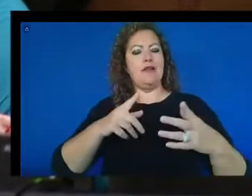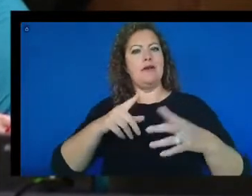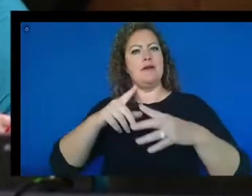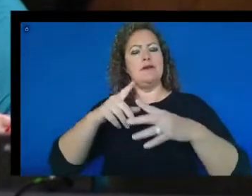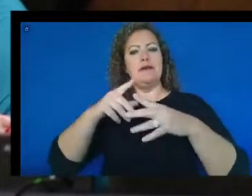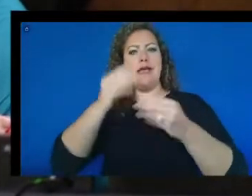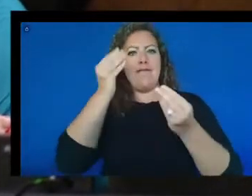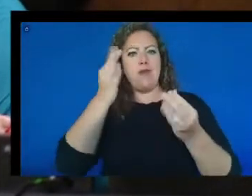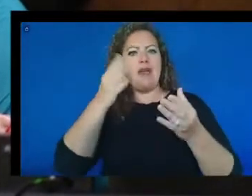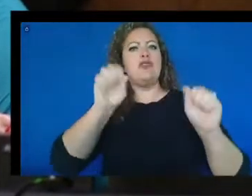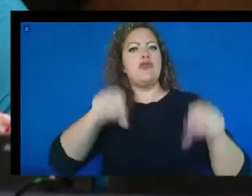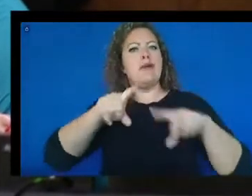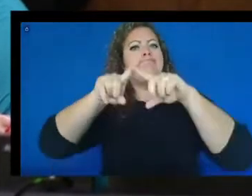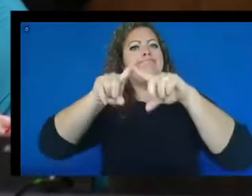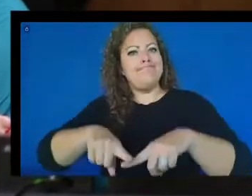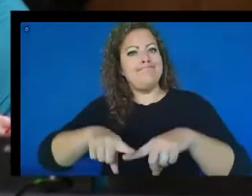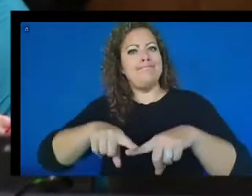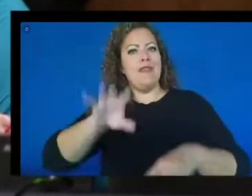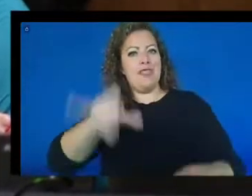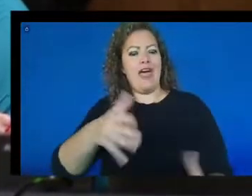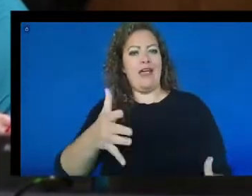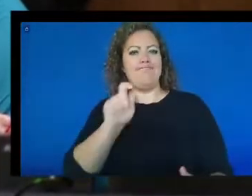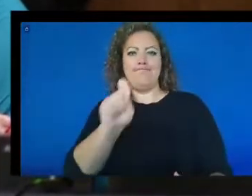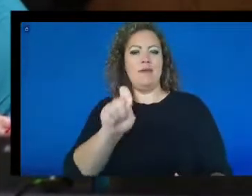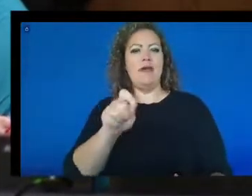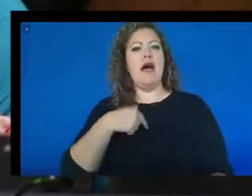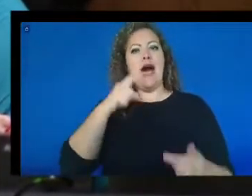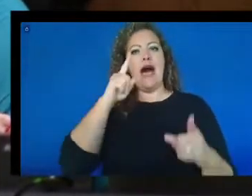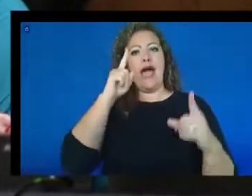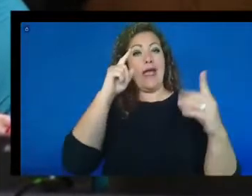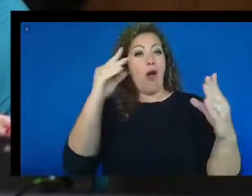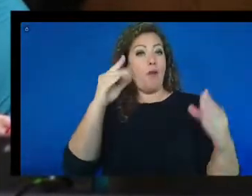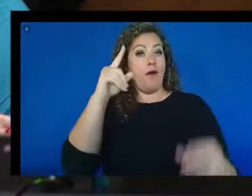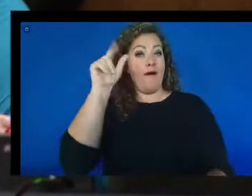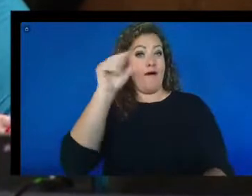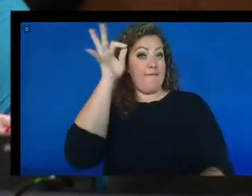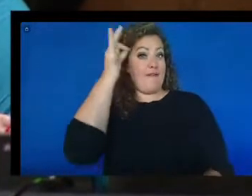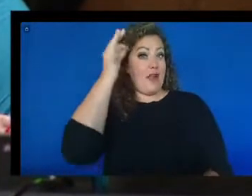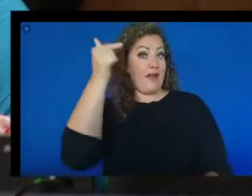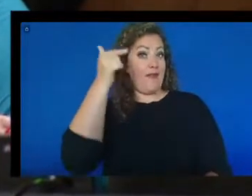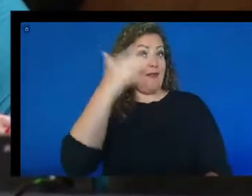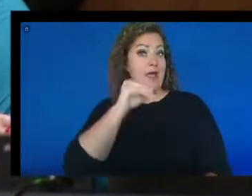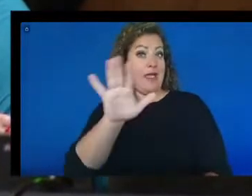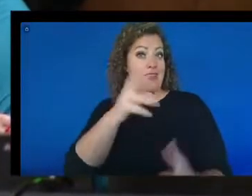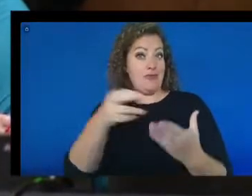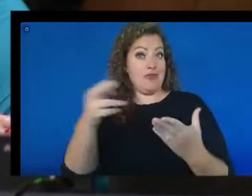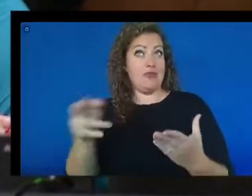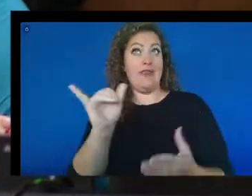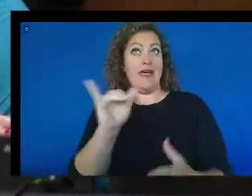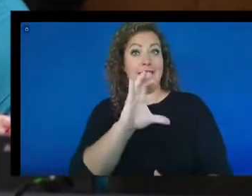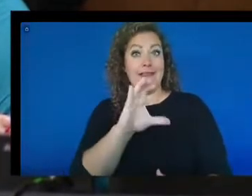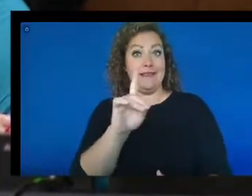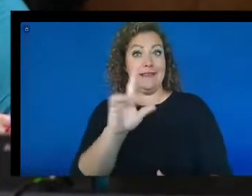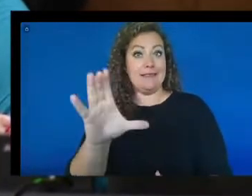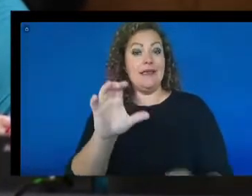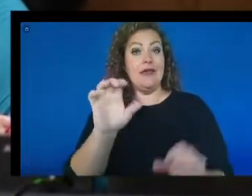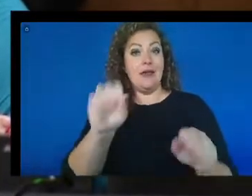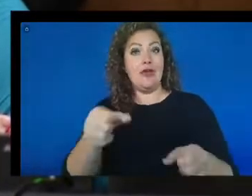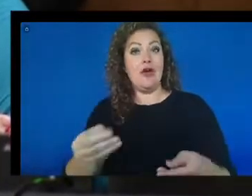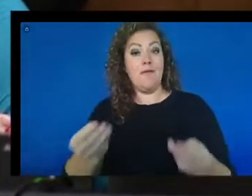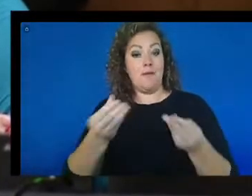I would hope that the federal government and its resources, like at the CDC, would be able to provide me with